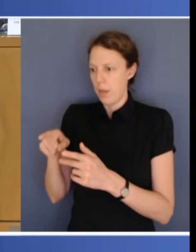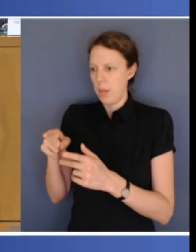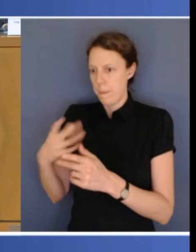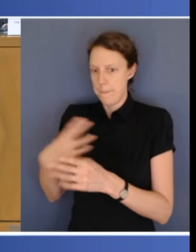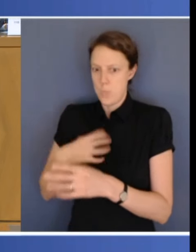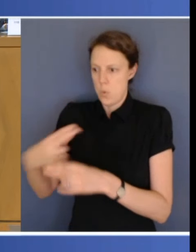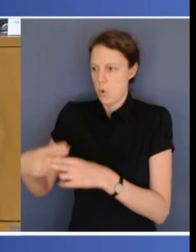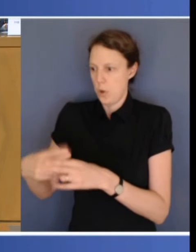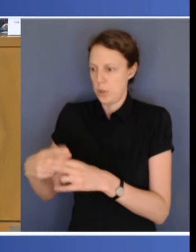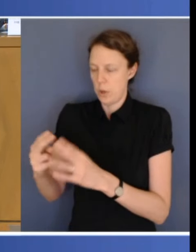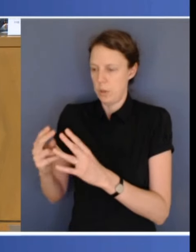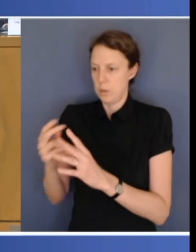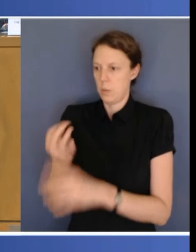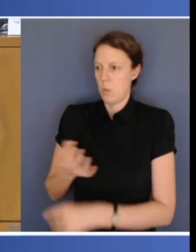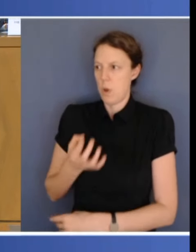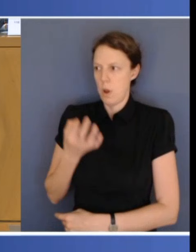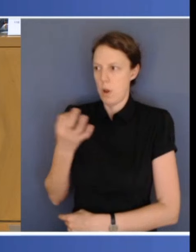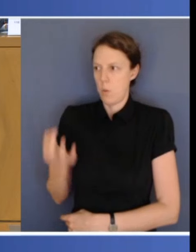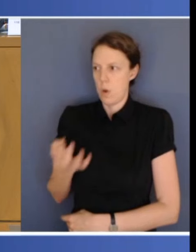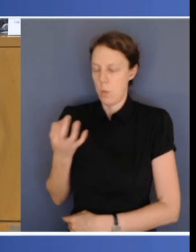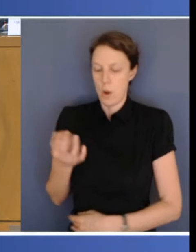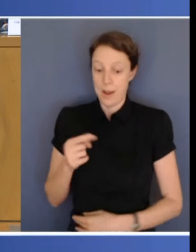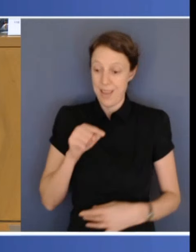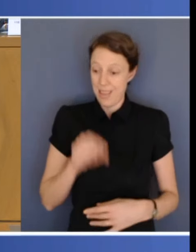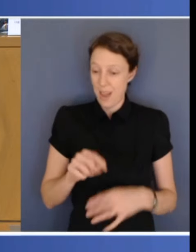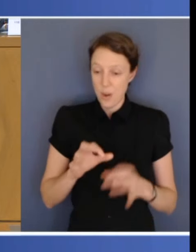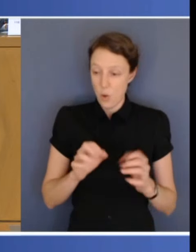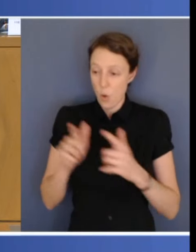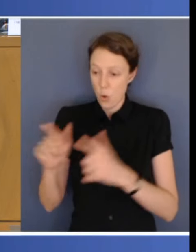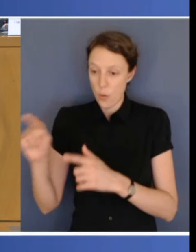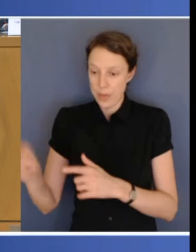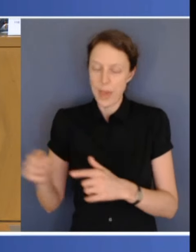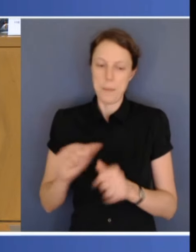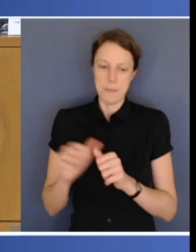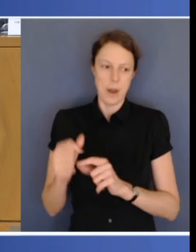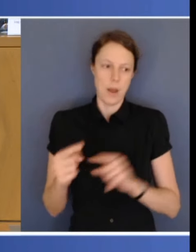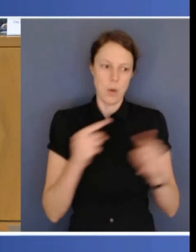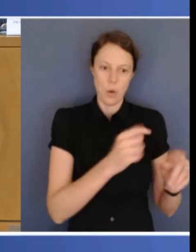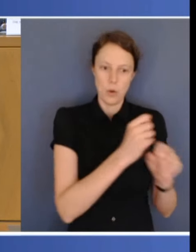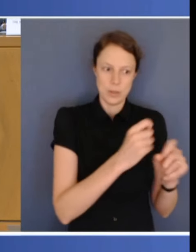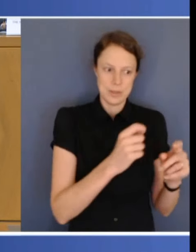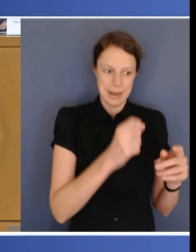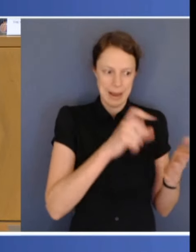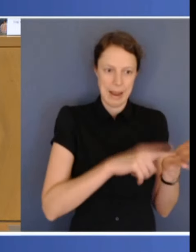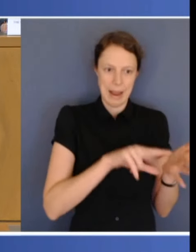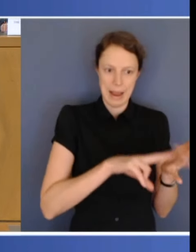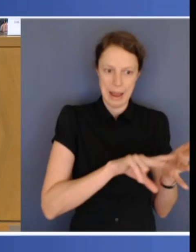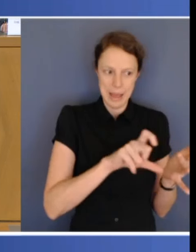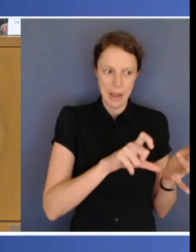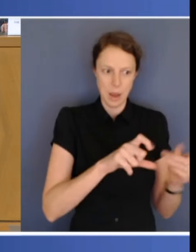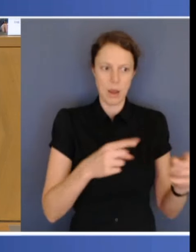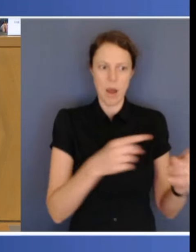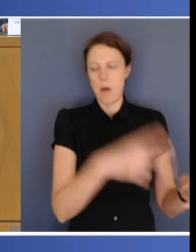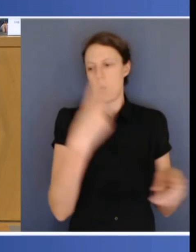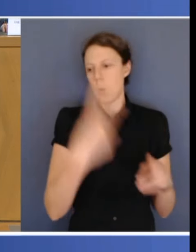need is their Medicare card. This has been far more successful than we envisaged. That's the